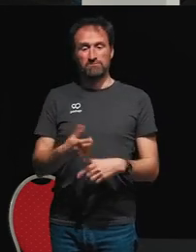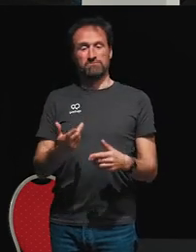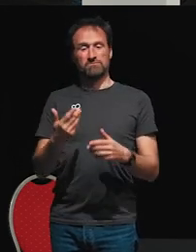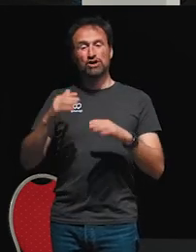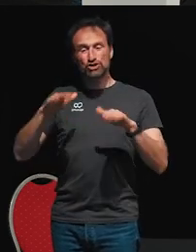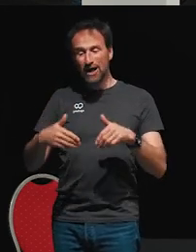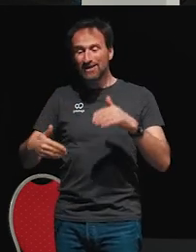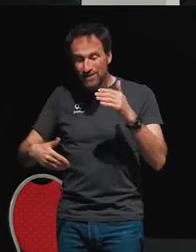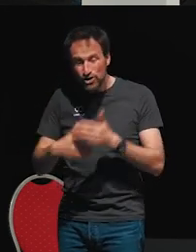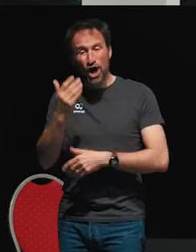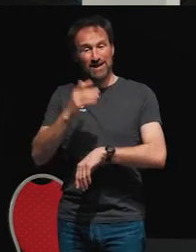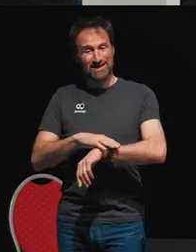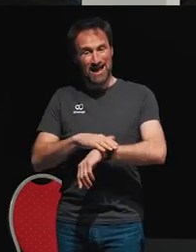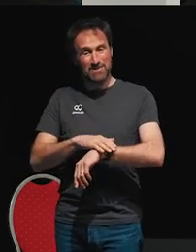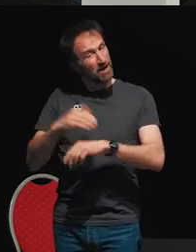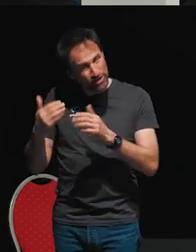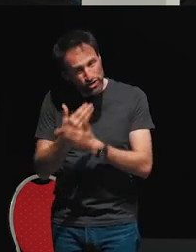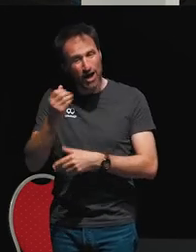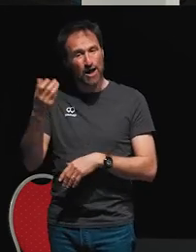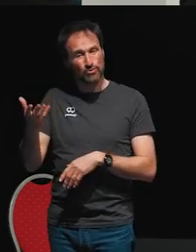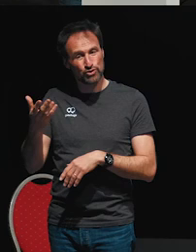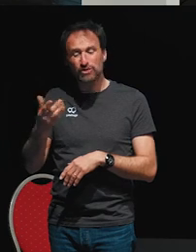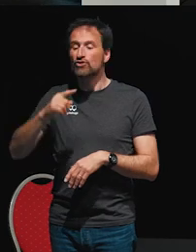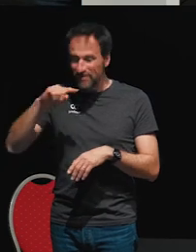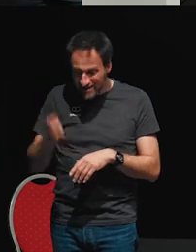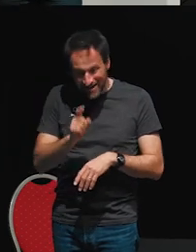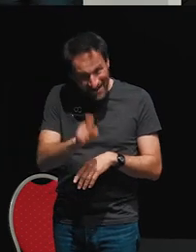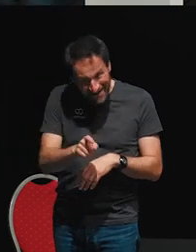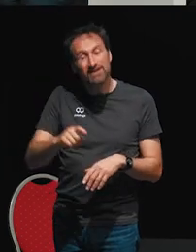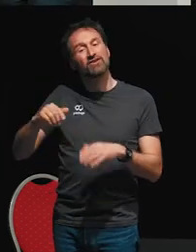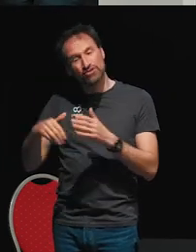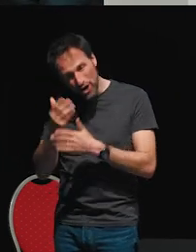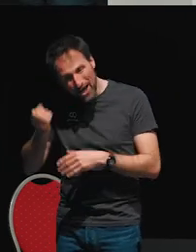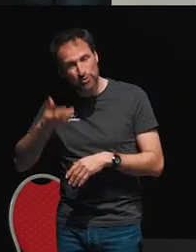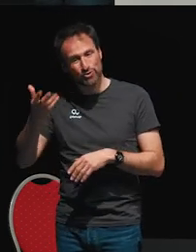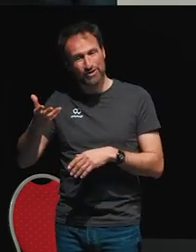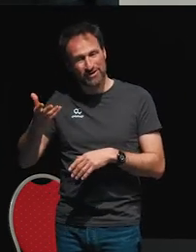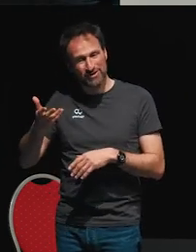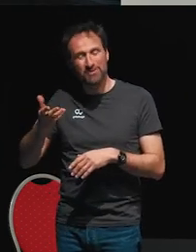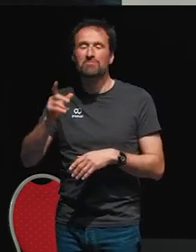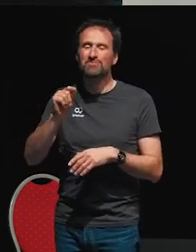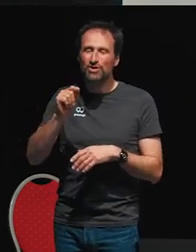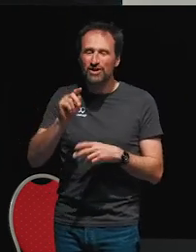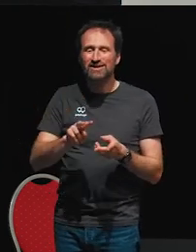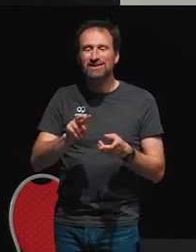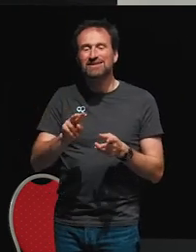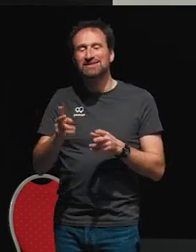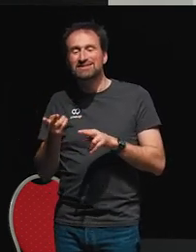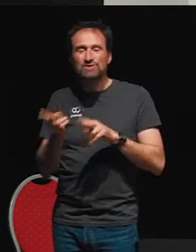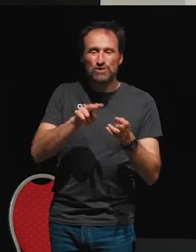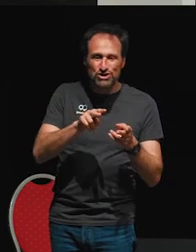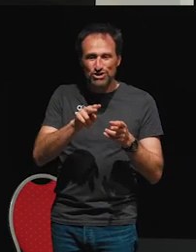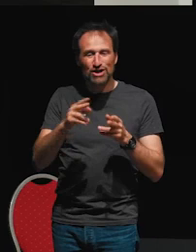timer, so a new output. Click it again, and a new output is created, and so on and so forth. So it's just switching to the new output every time.